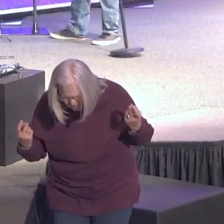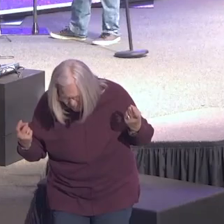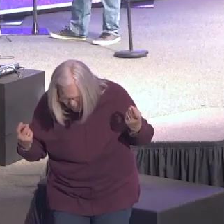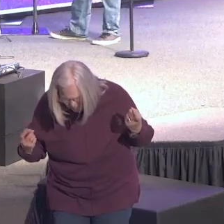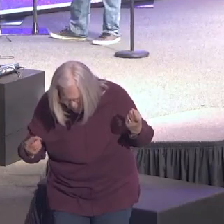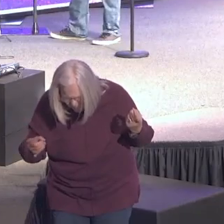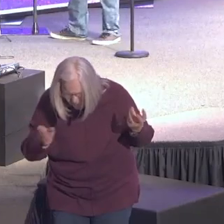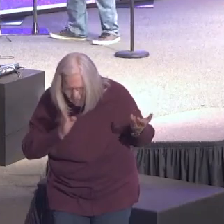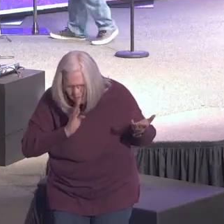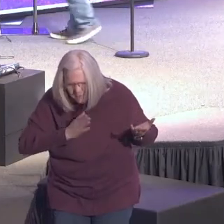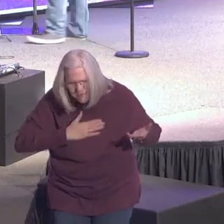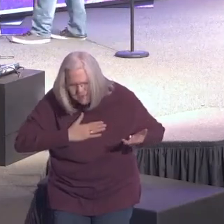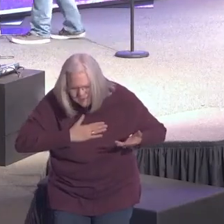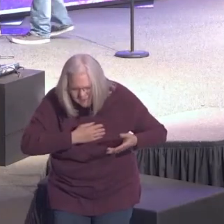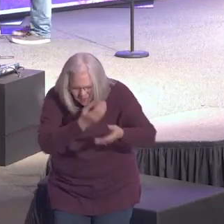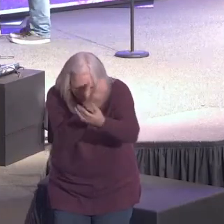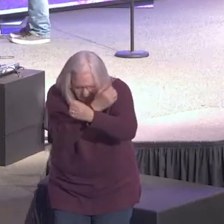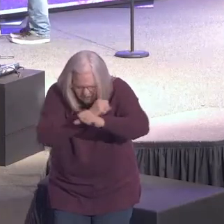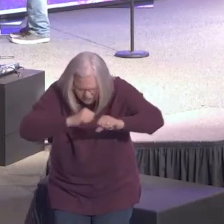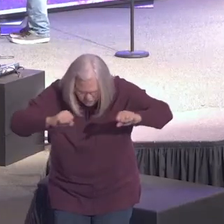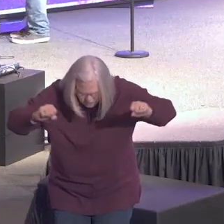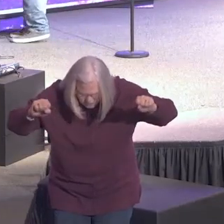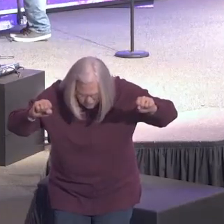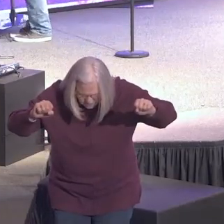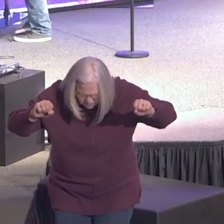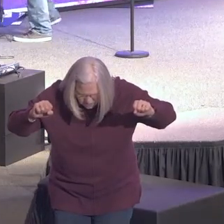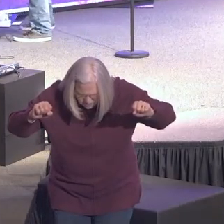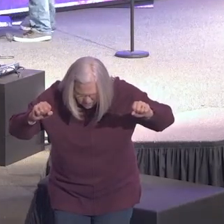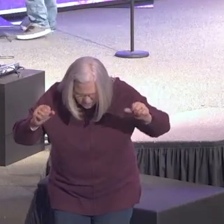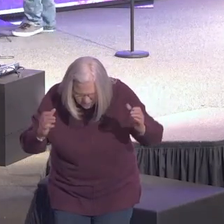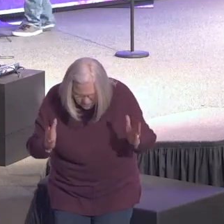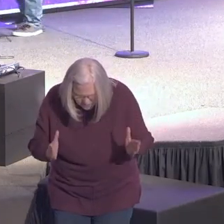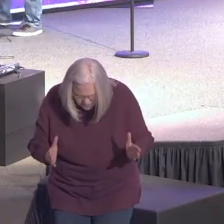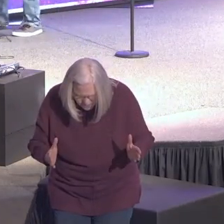be my Savior, be my Lord,